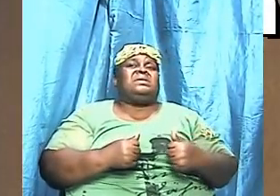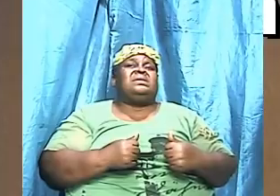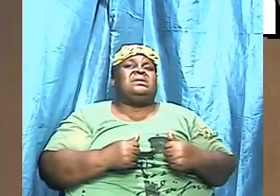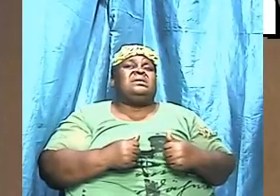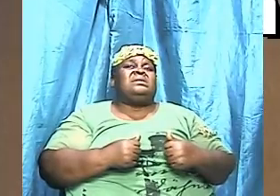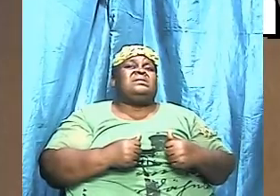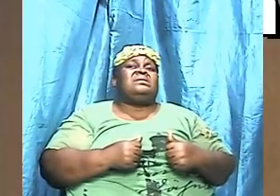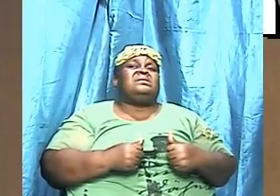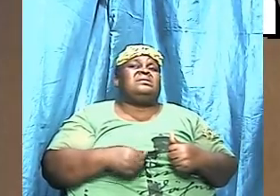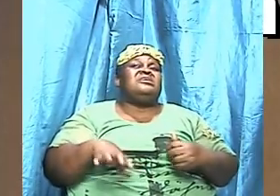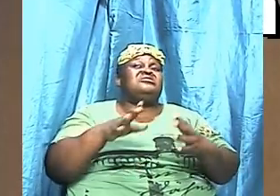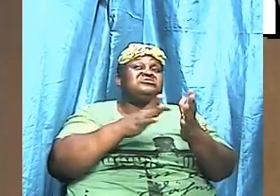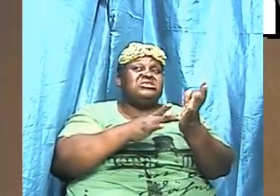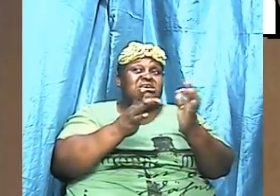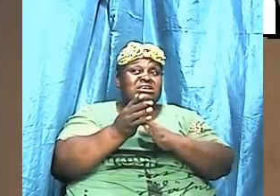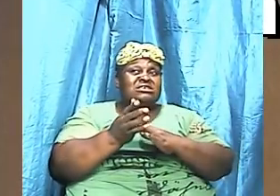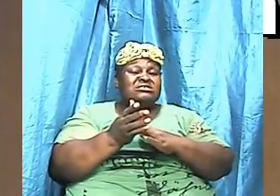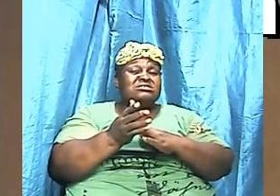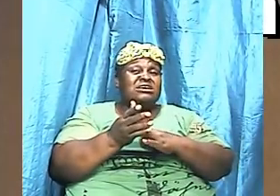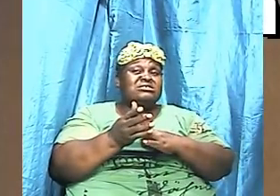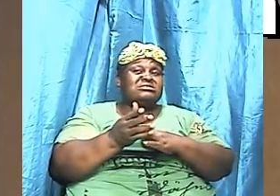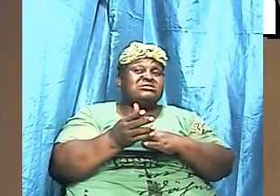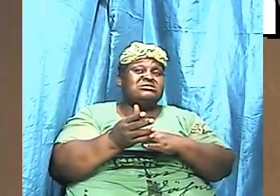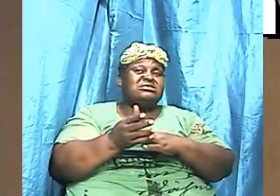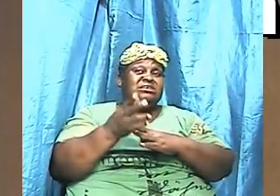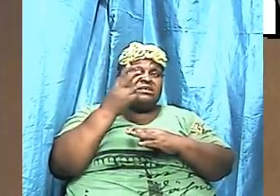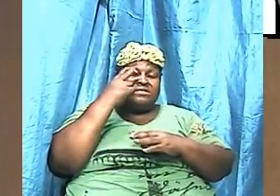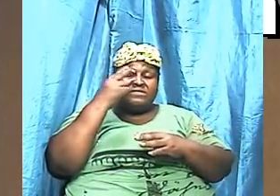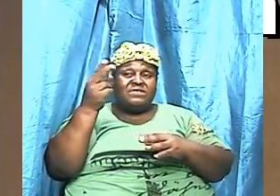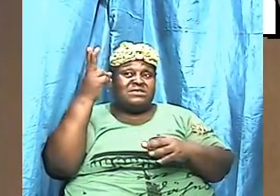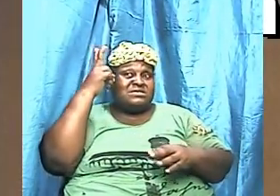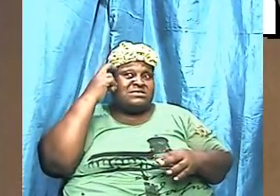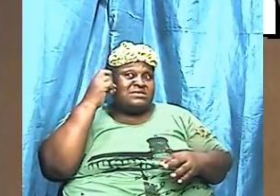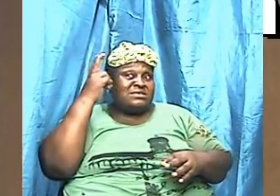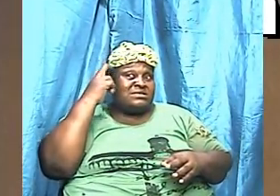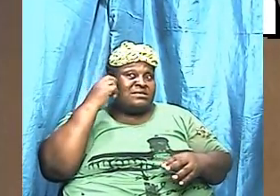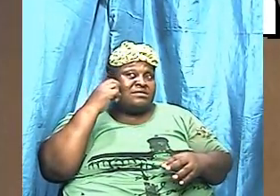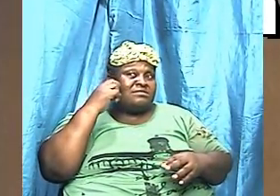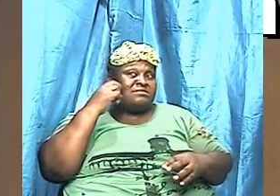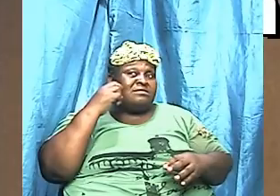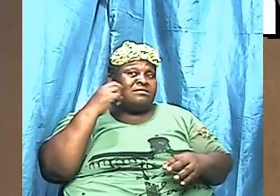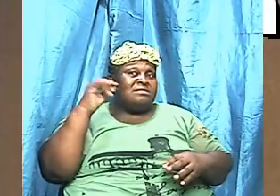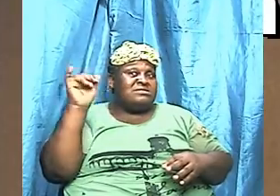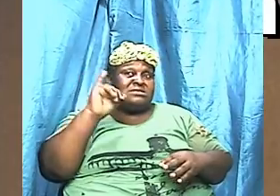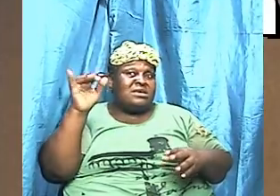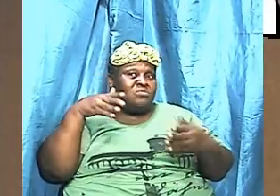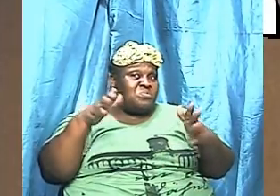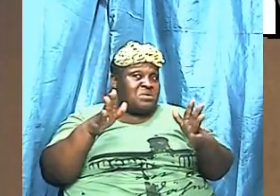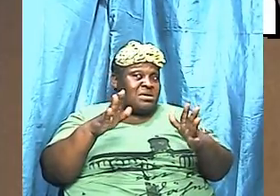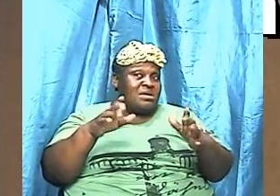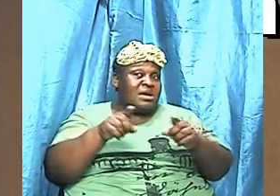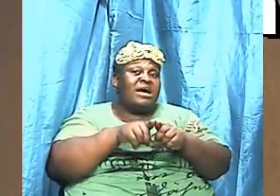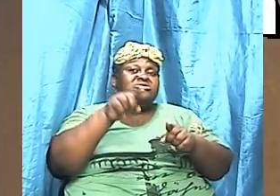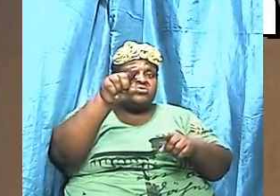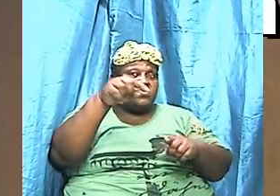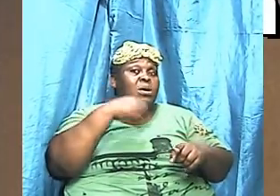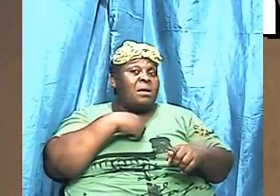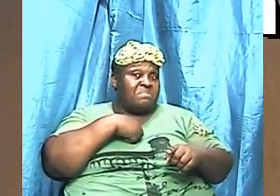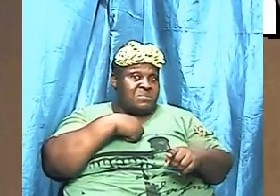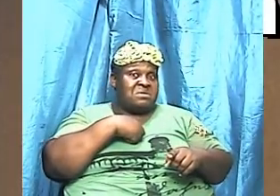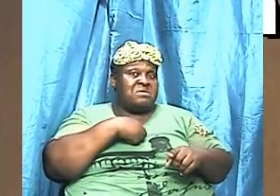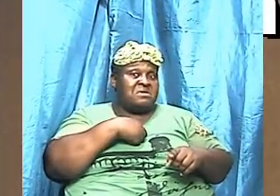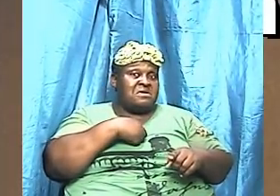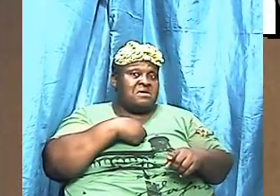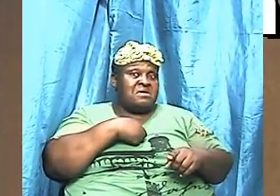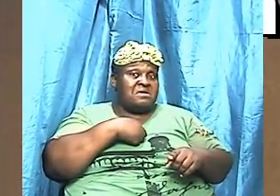Jesus faced the enemy in the same way that we face the enemy in life understand that brothers